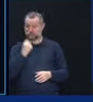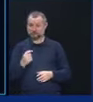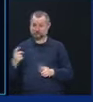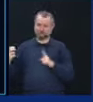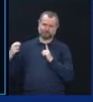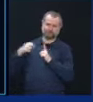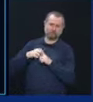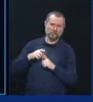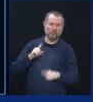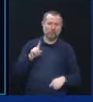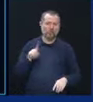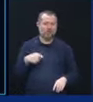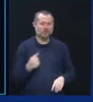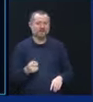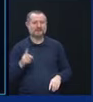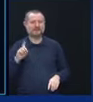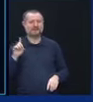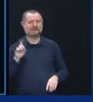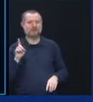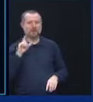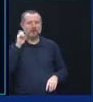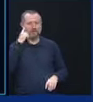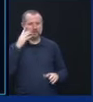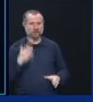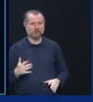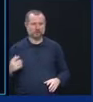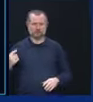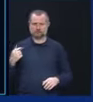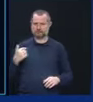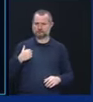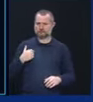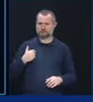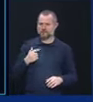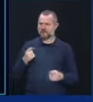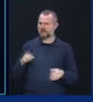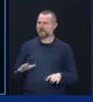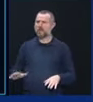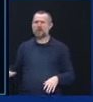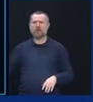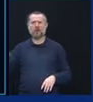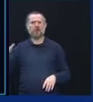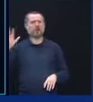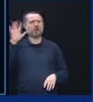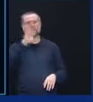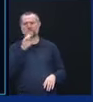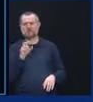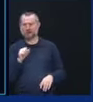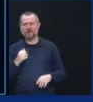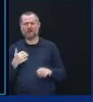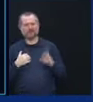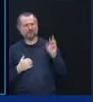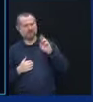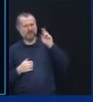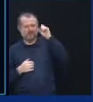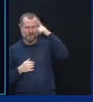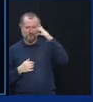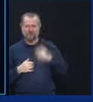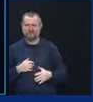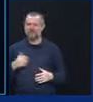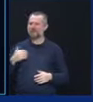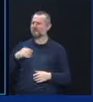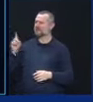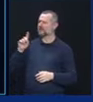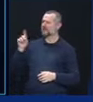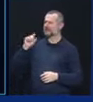Nursing home deaths happen nationwide. Democratic states, Republican states. We get a request letter from the